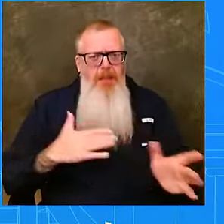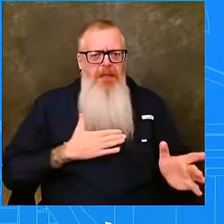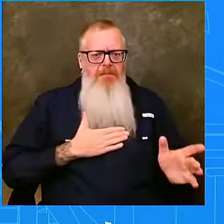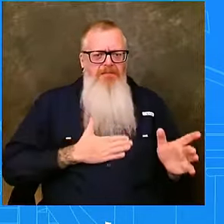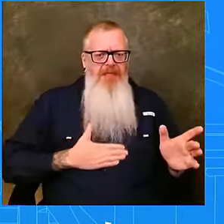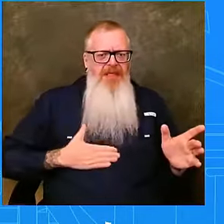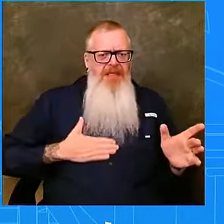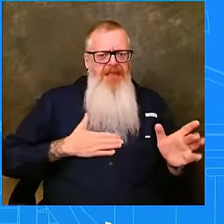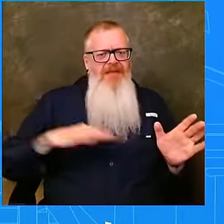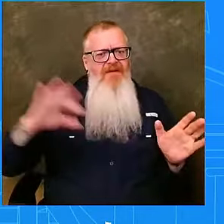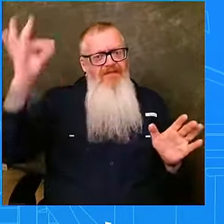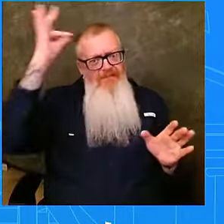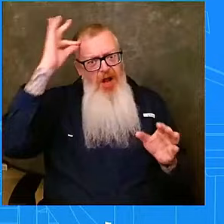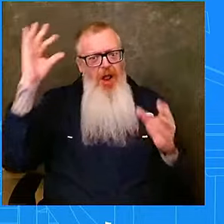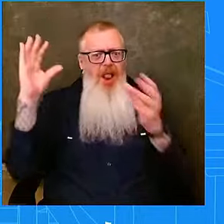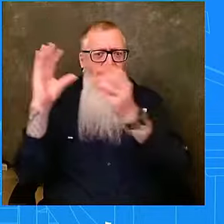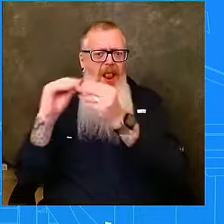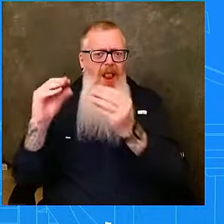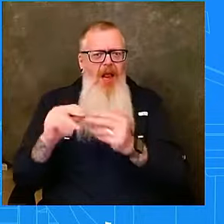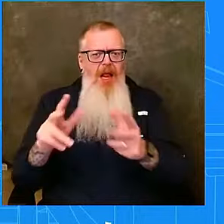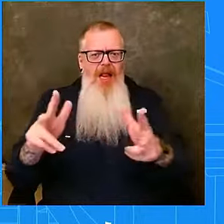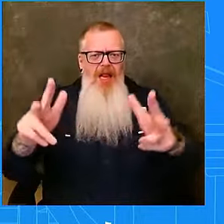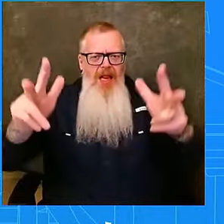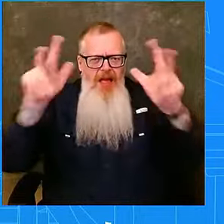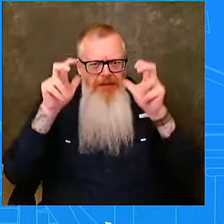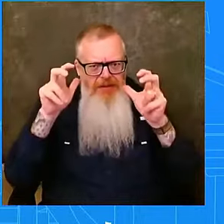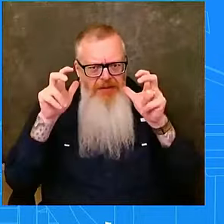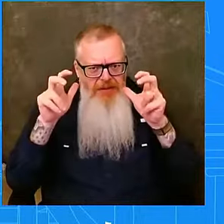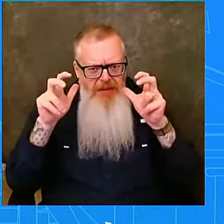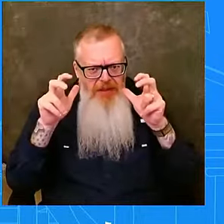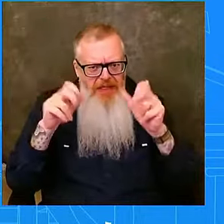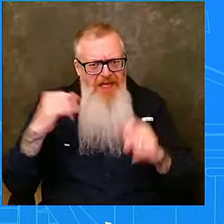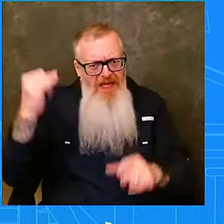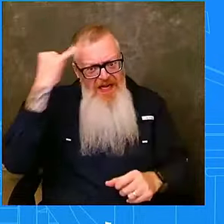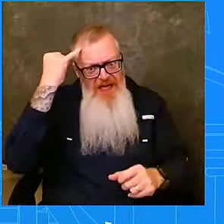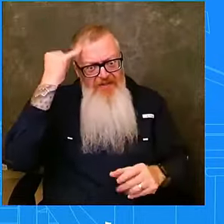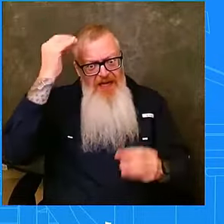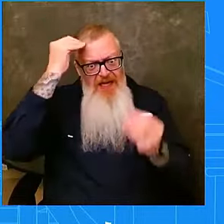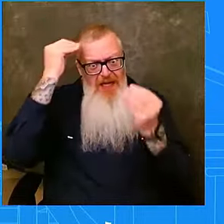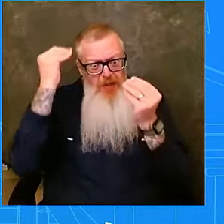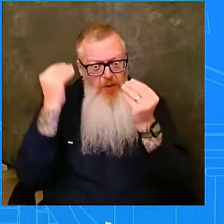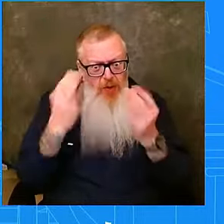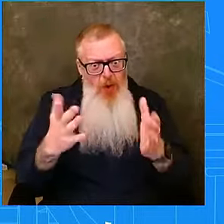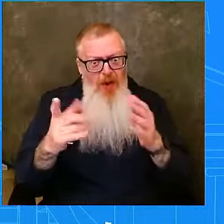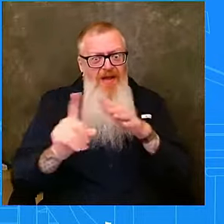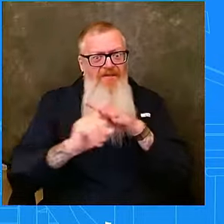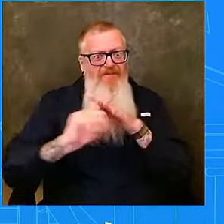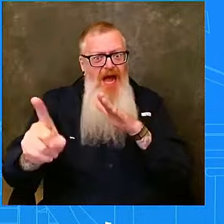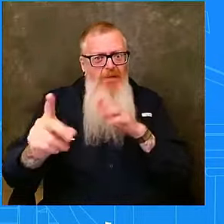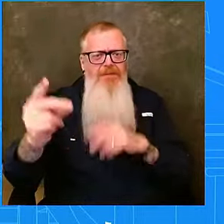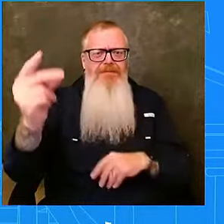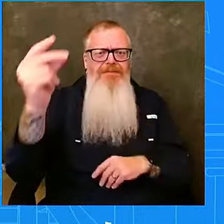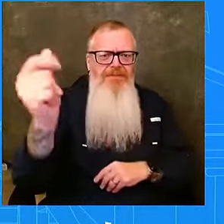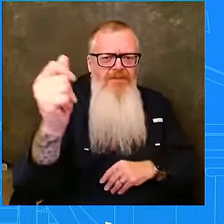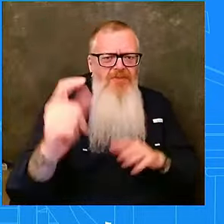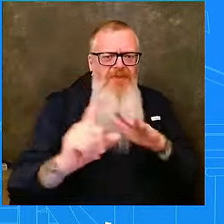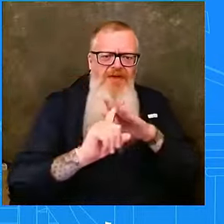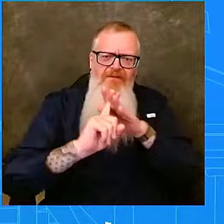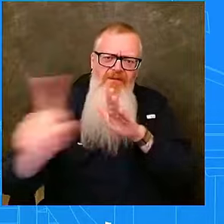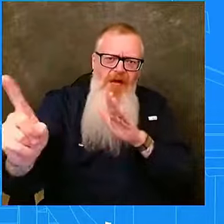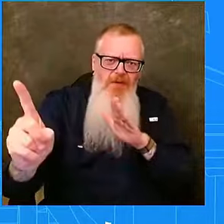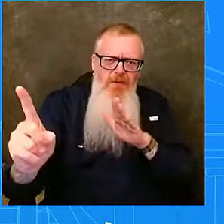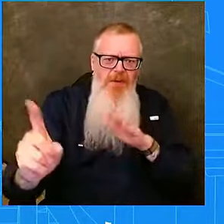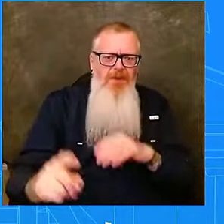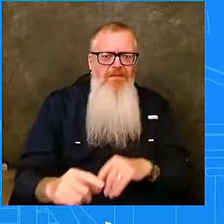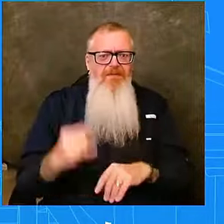told to evacuate, do so. Please do so immediately. If you can't evacuate or need a safe